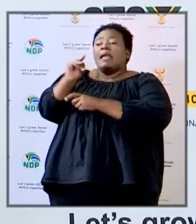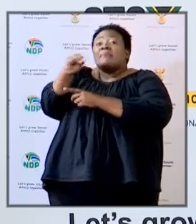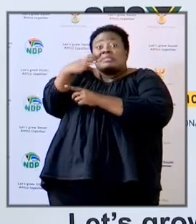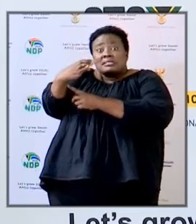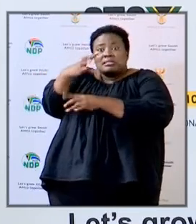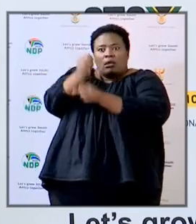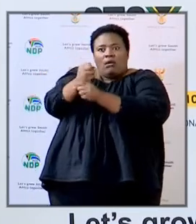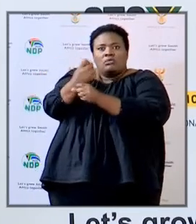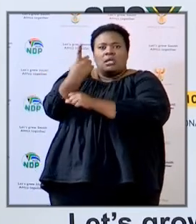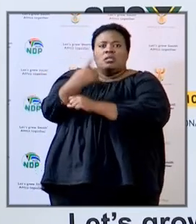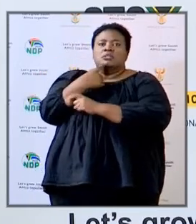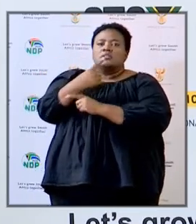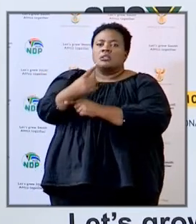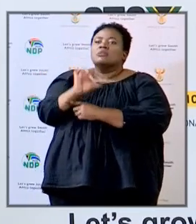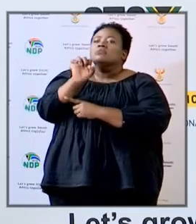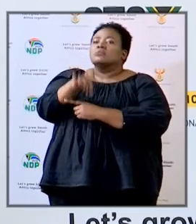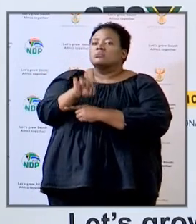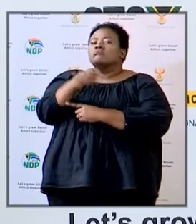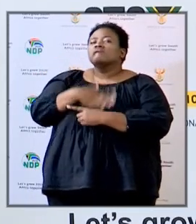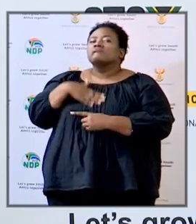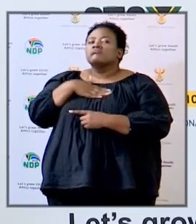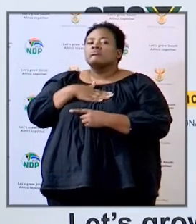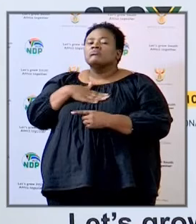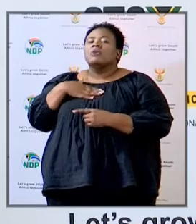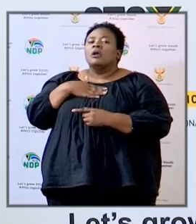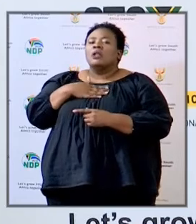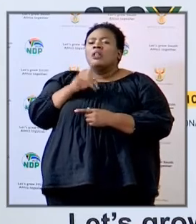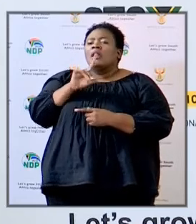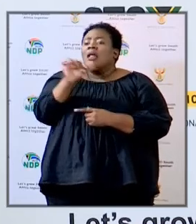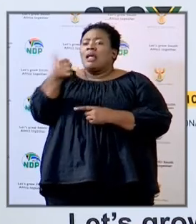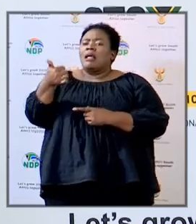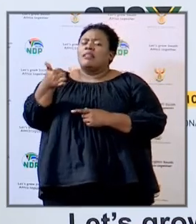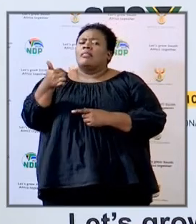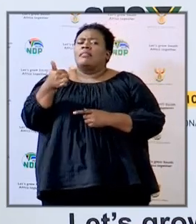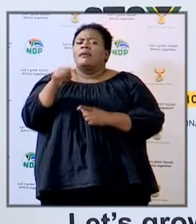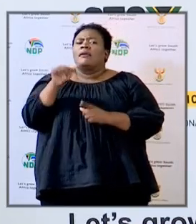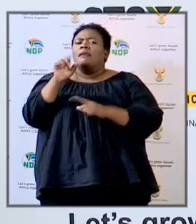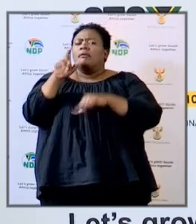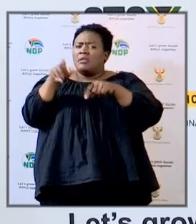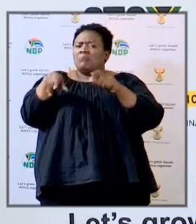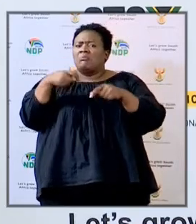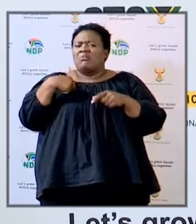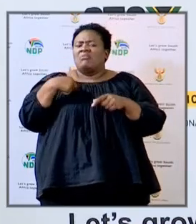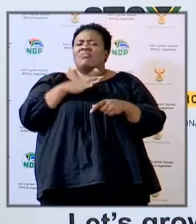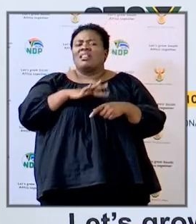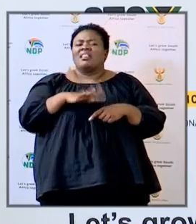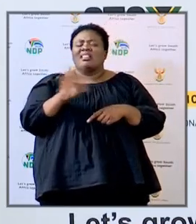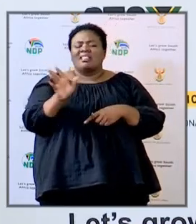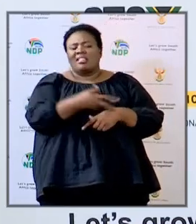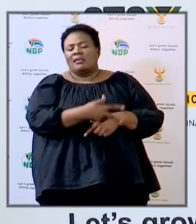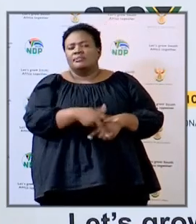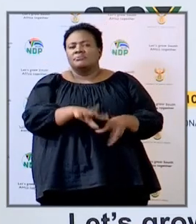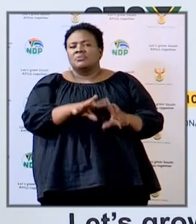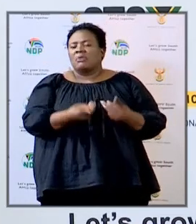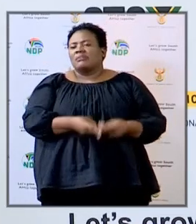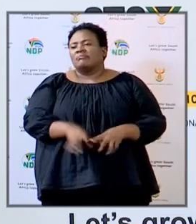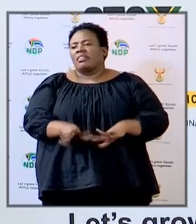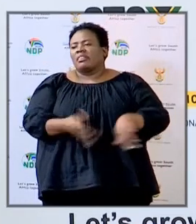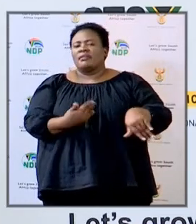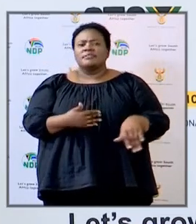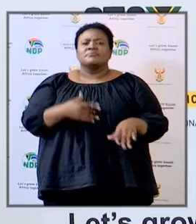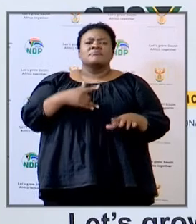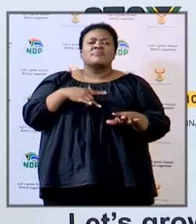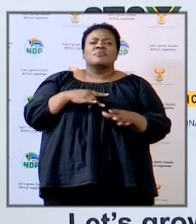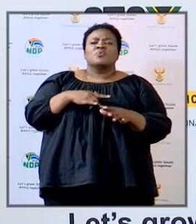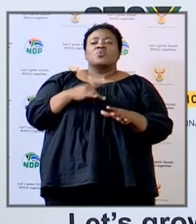that there's also a deliberate effort on the part of other people to really undermine either we suspect